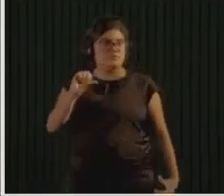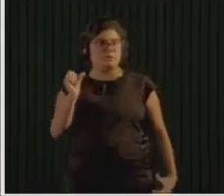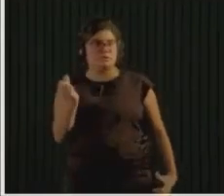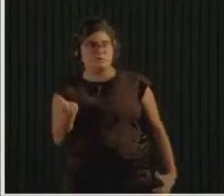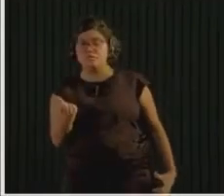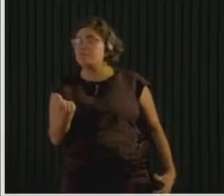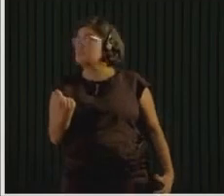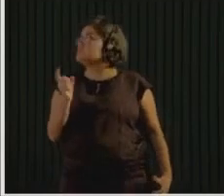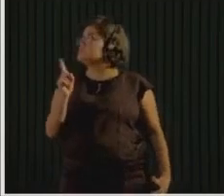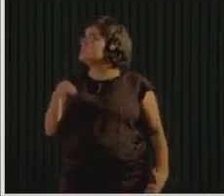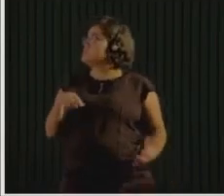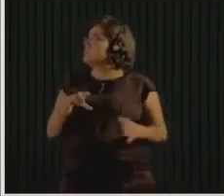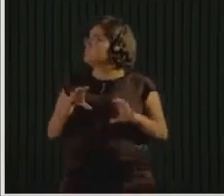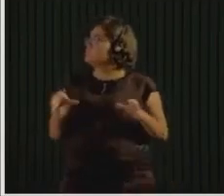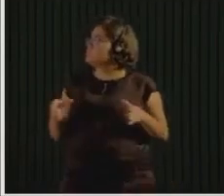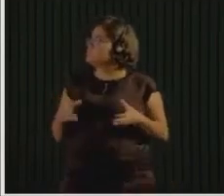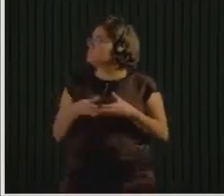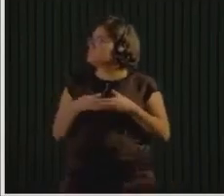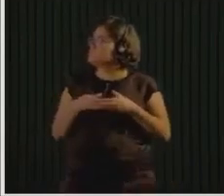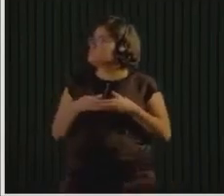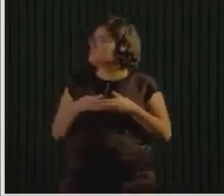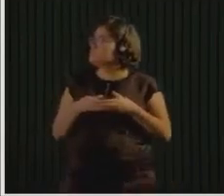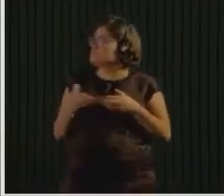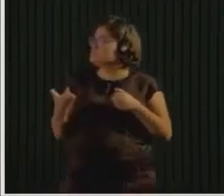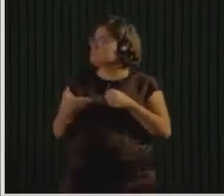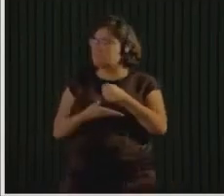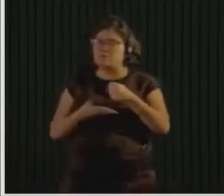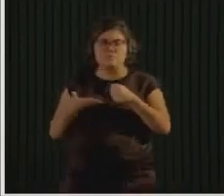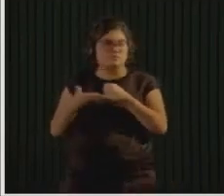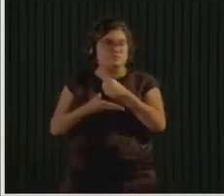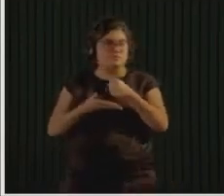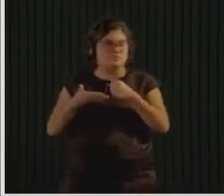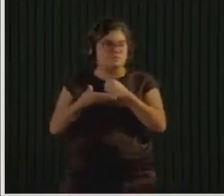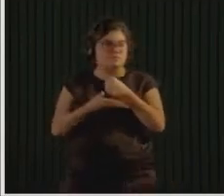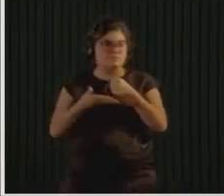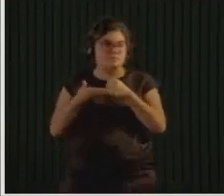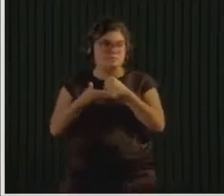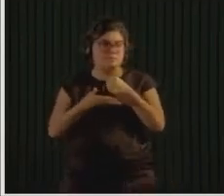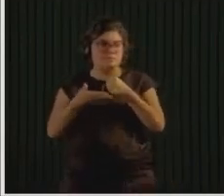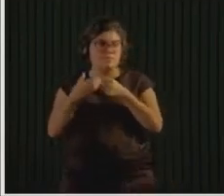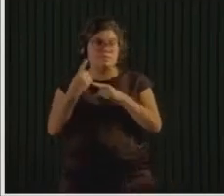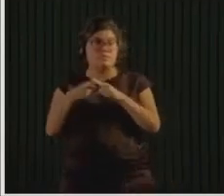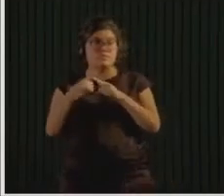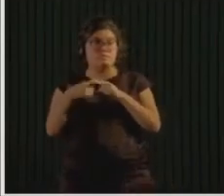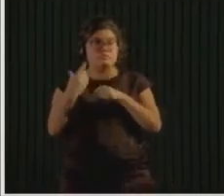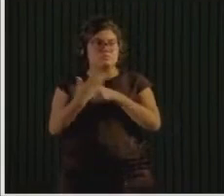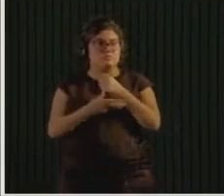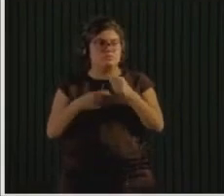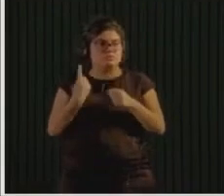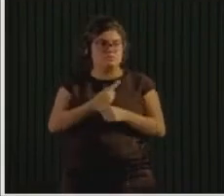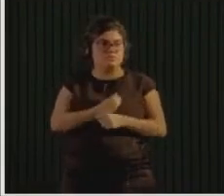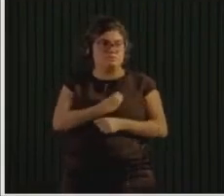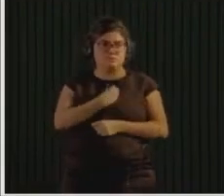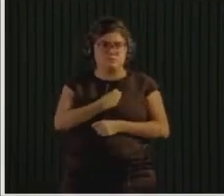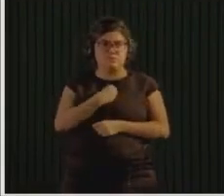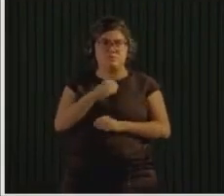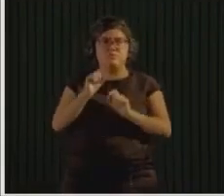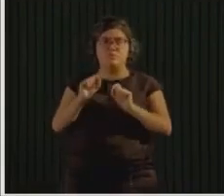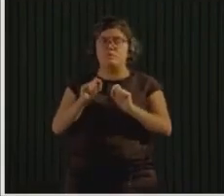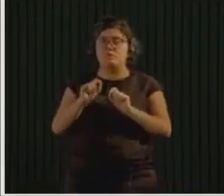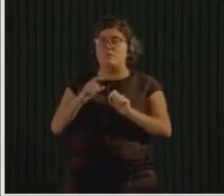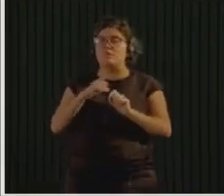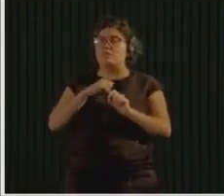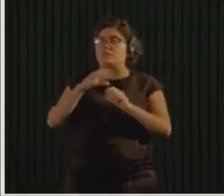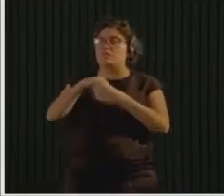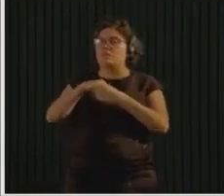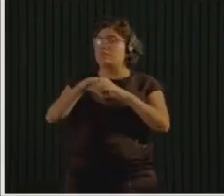And that's very important because grassroots is where we are with the community, with the stakeholders, with the people. And